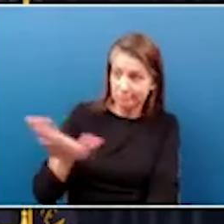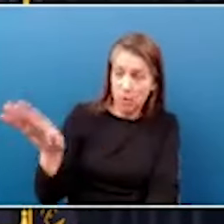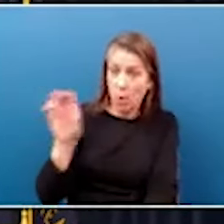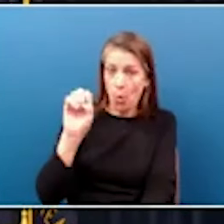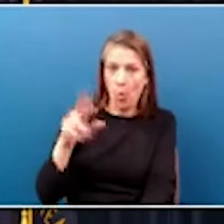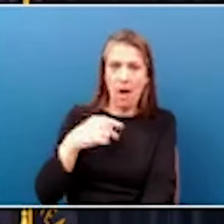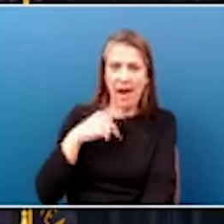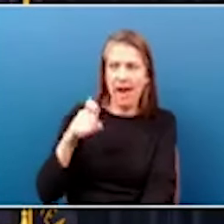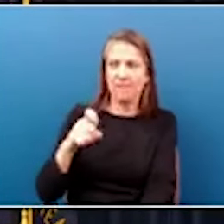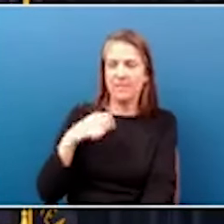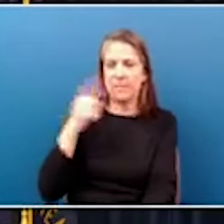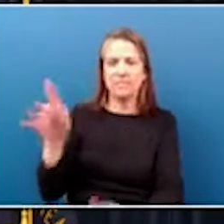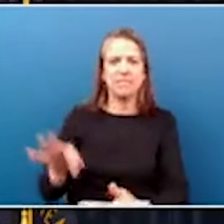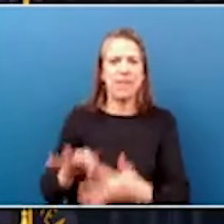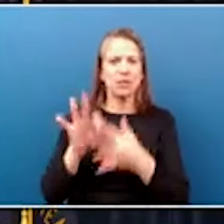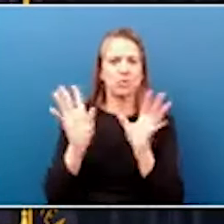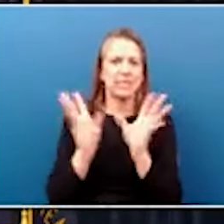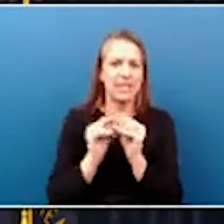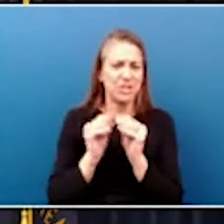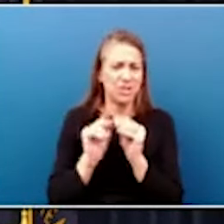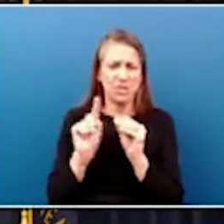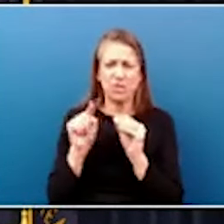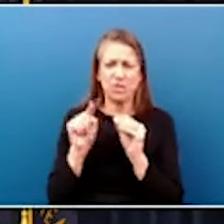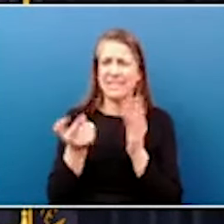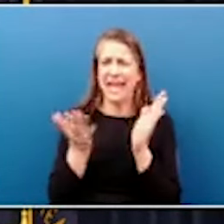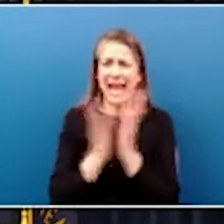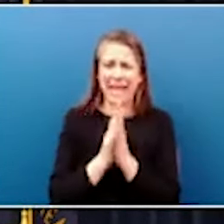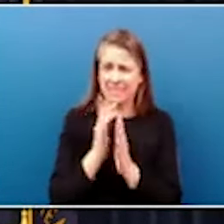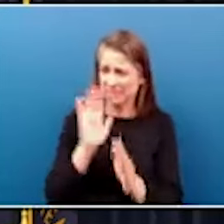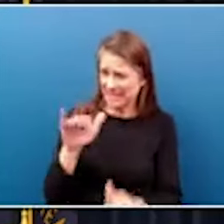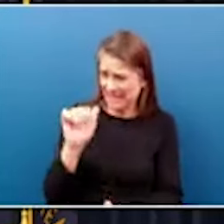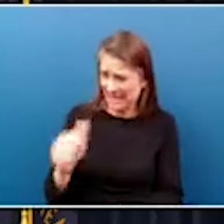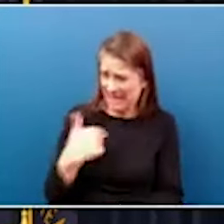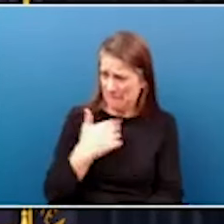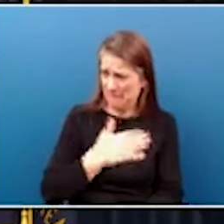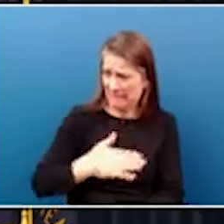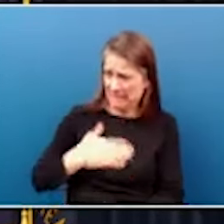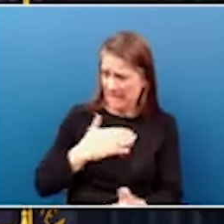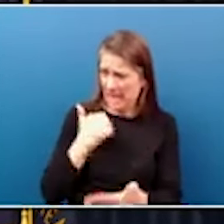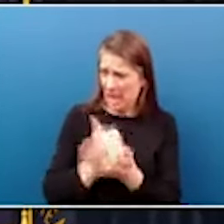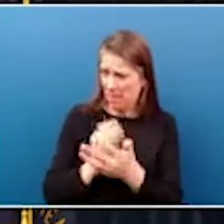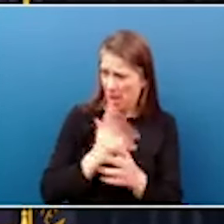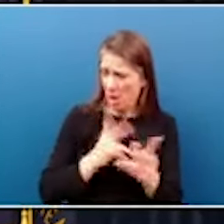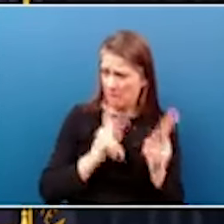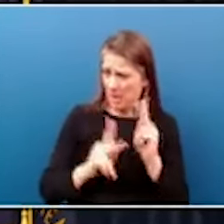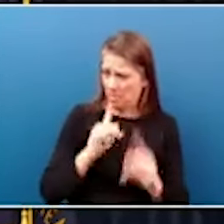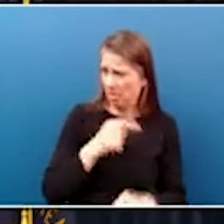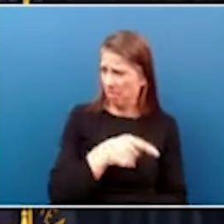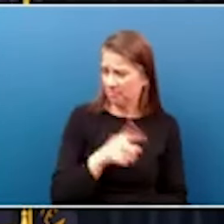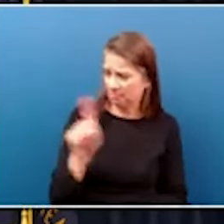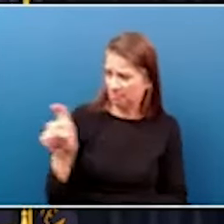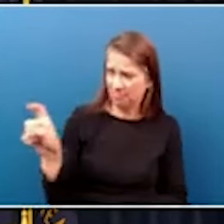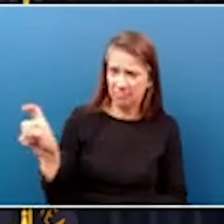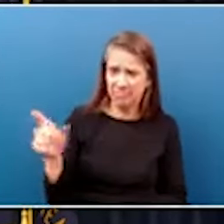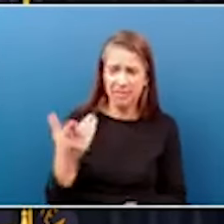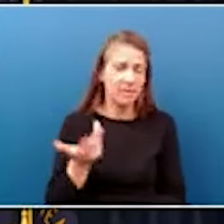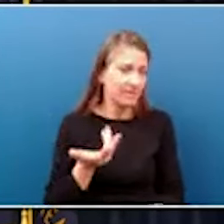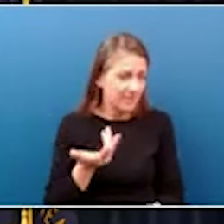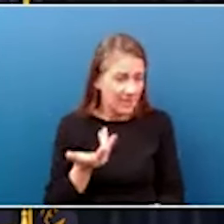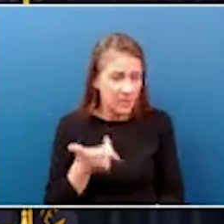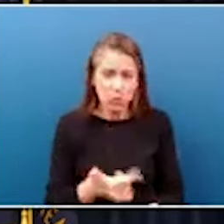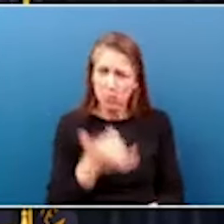into special session just to ask them, can I please help our people after a natural disaster? This is wrong.